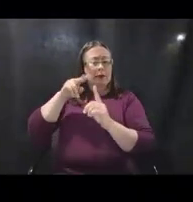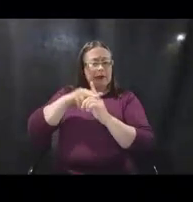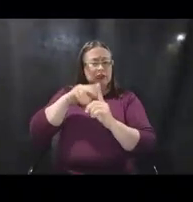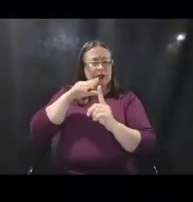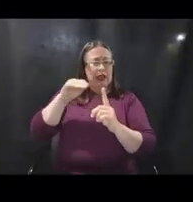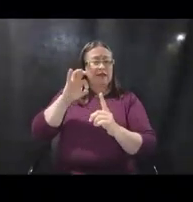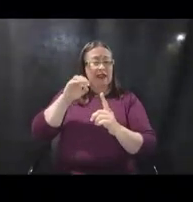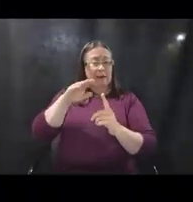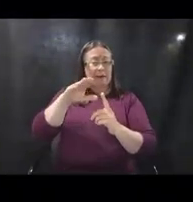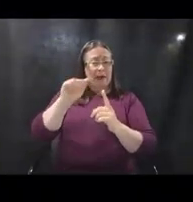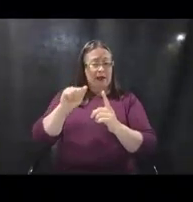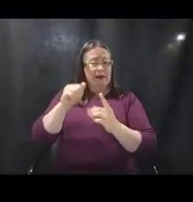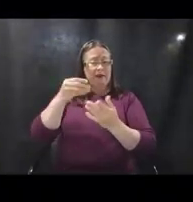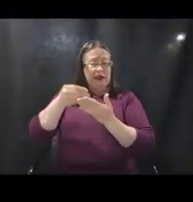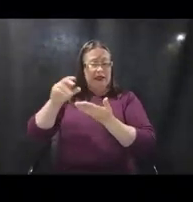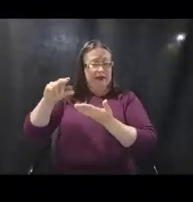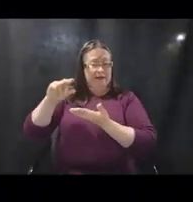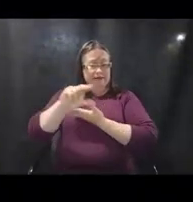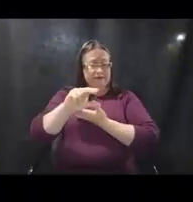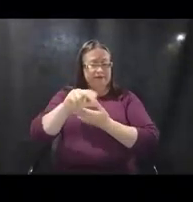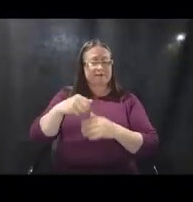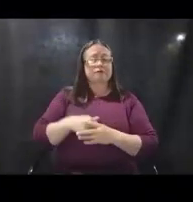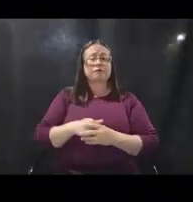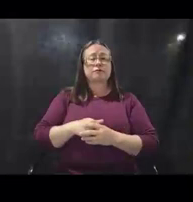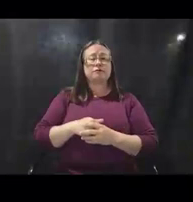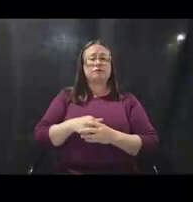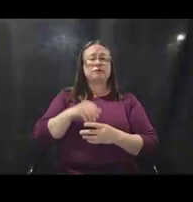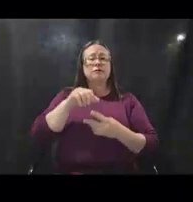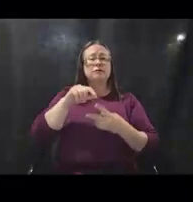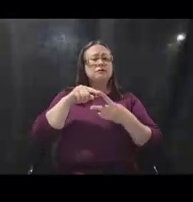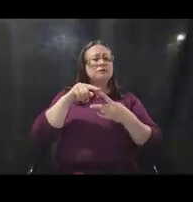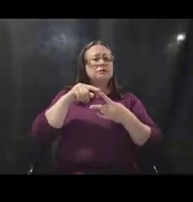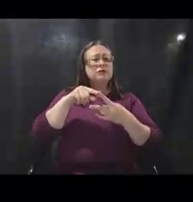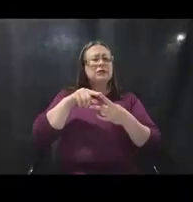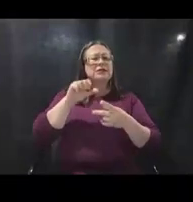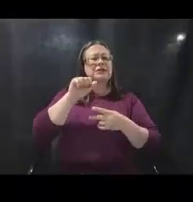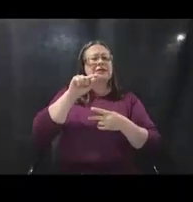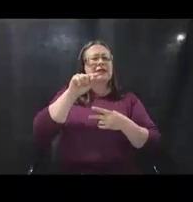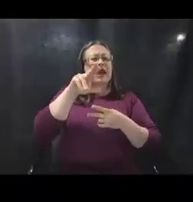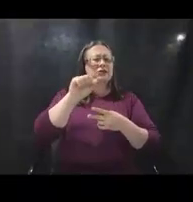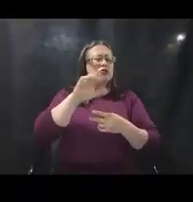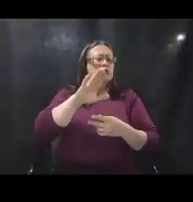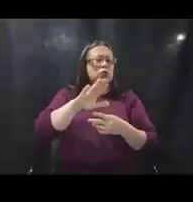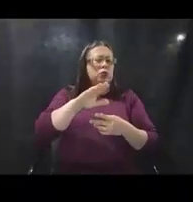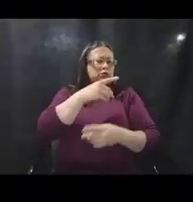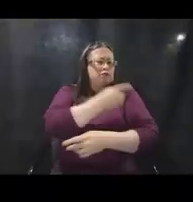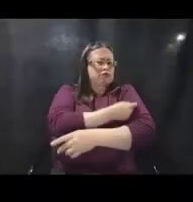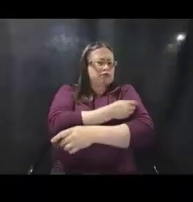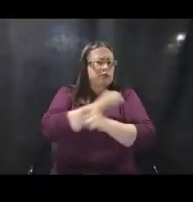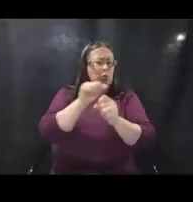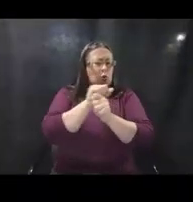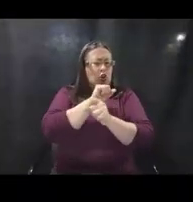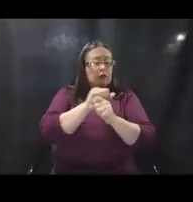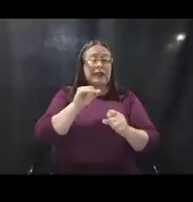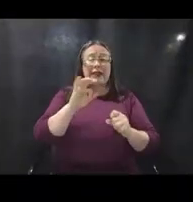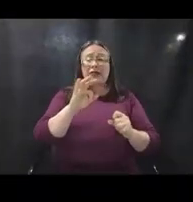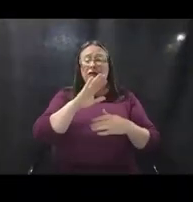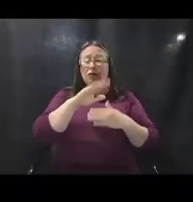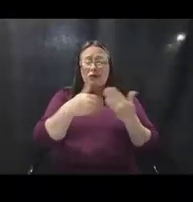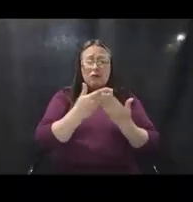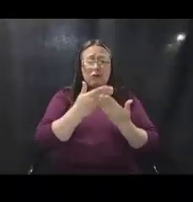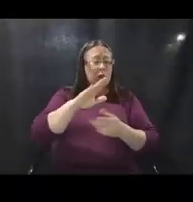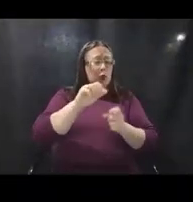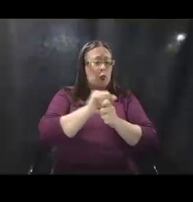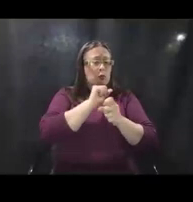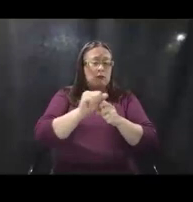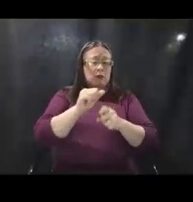So, for the first factor, vaccine, the status of your vaccination work, if all of your vaccination work is